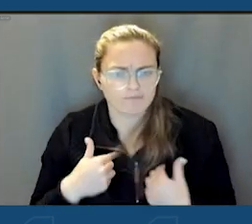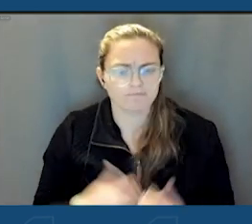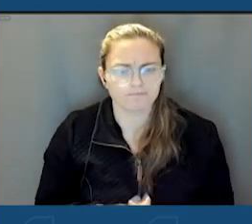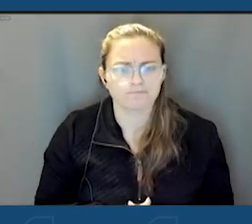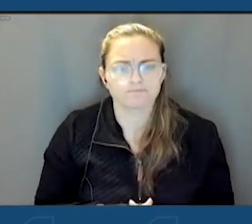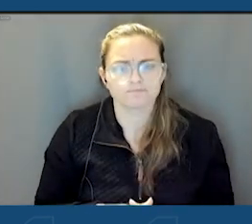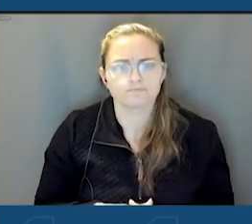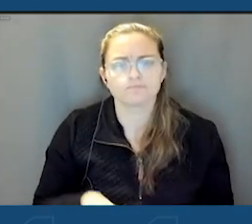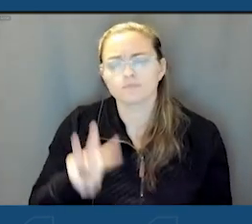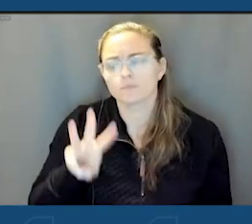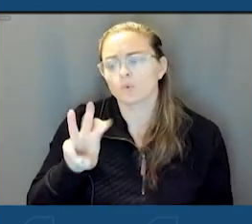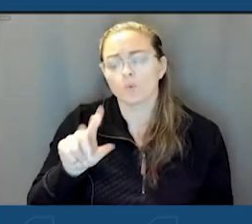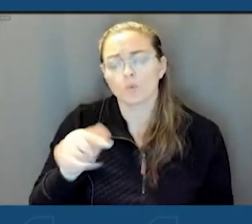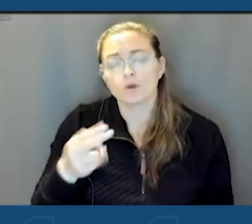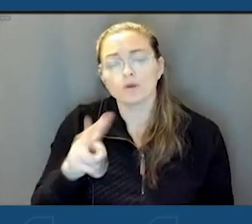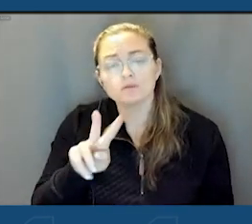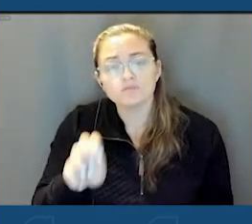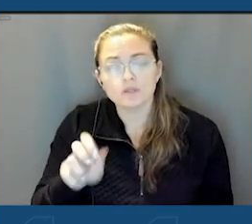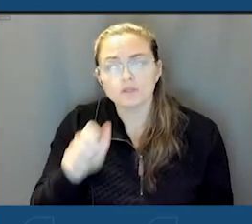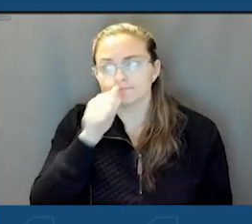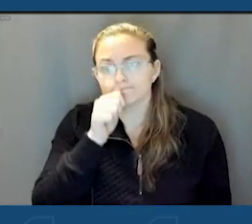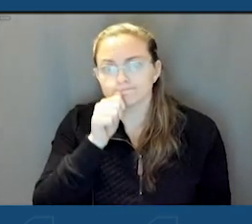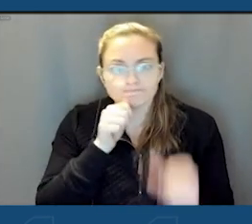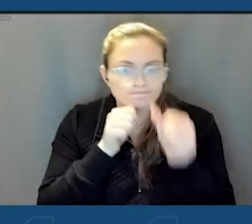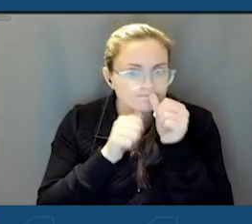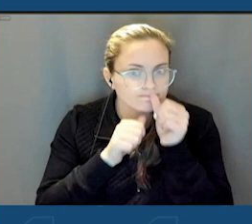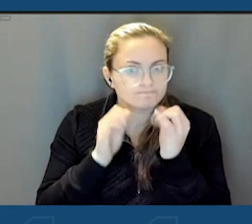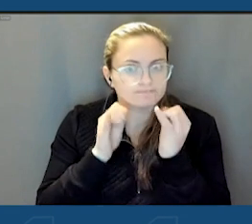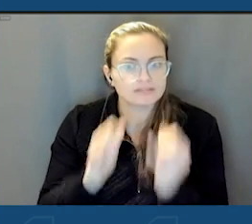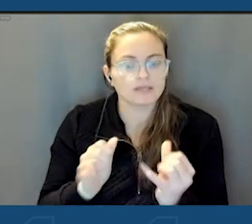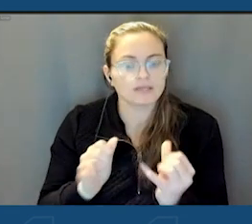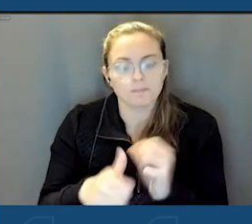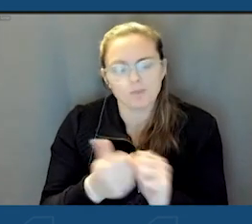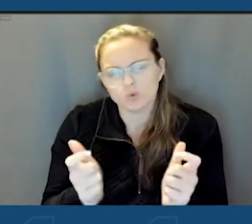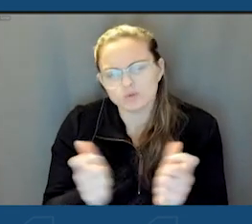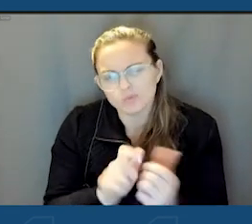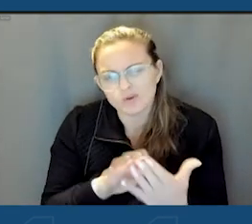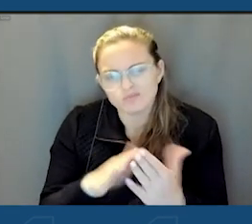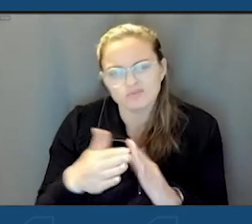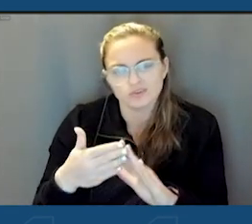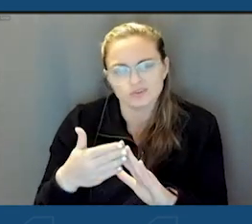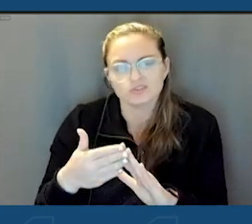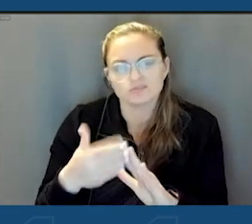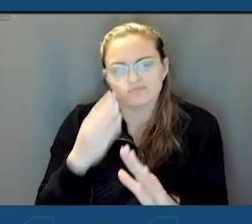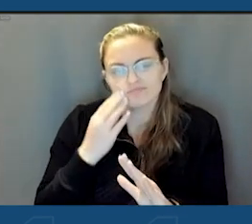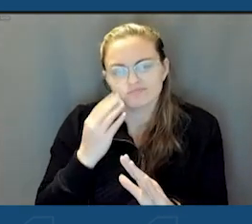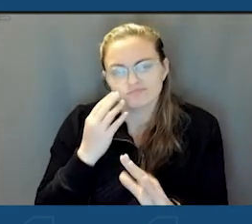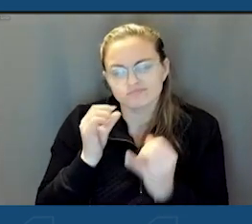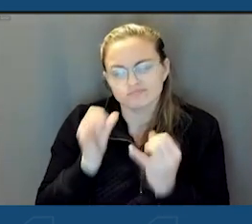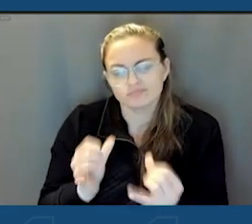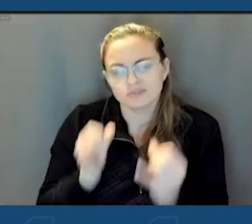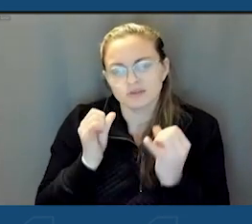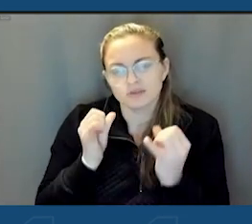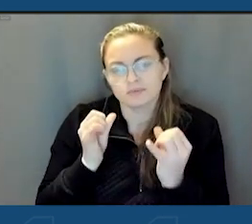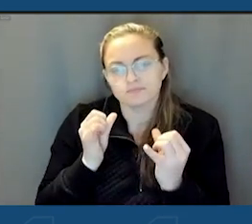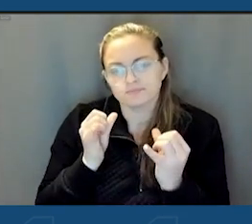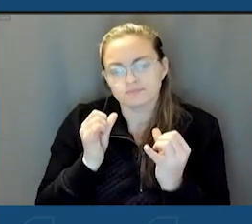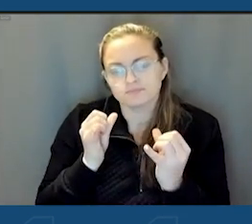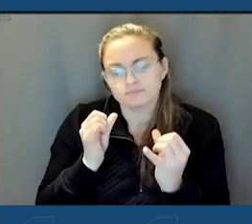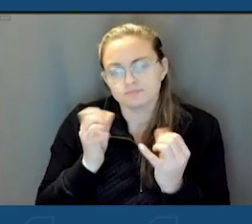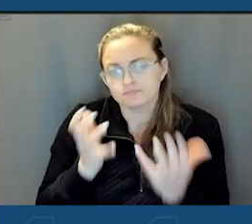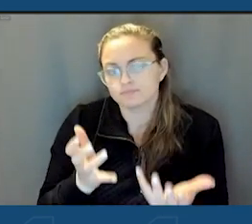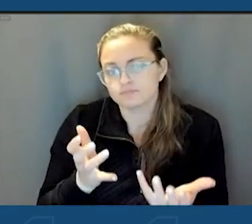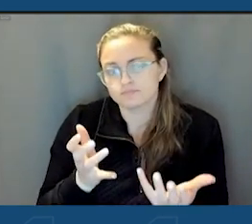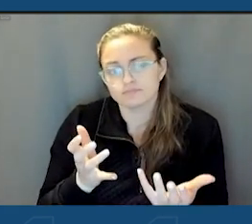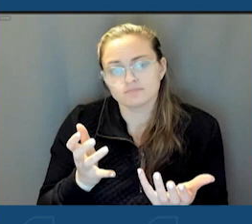Wellsville has suffered the same thing that most small villages have and that is, it's got